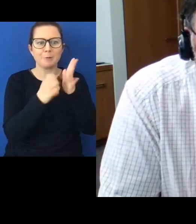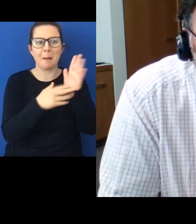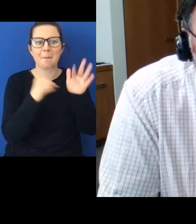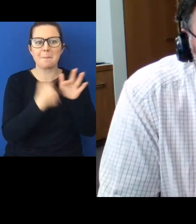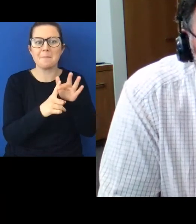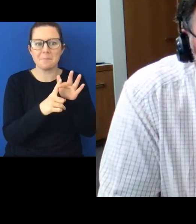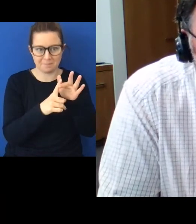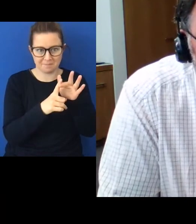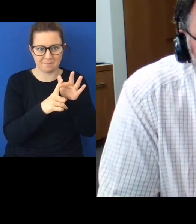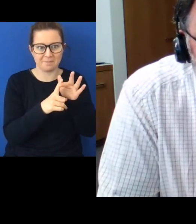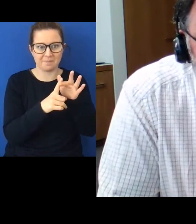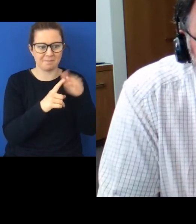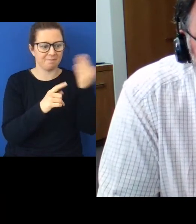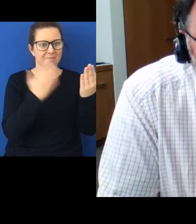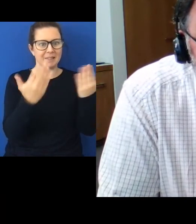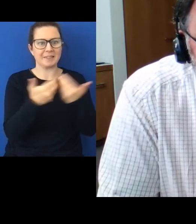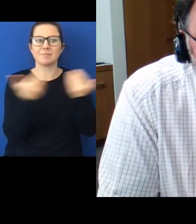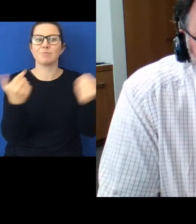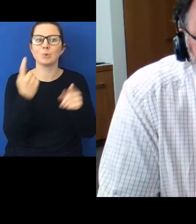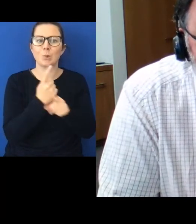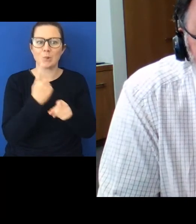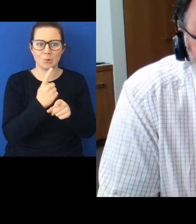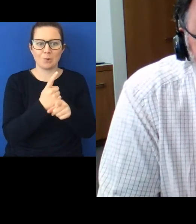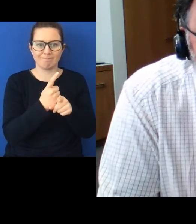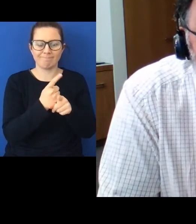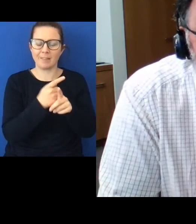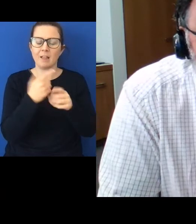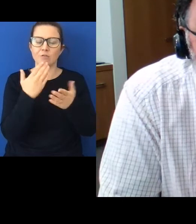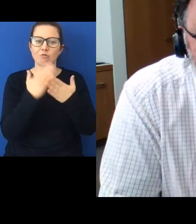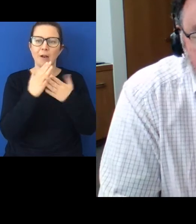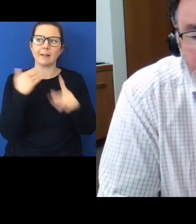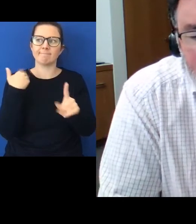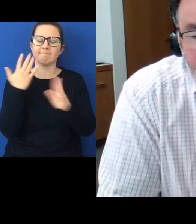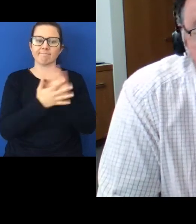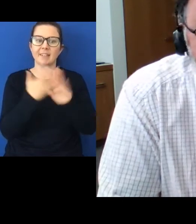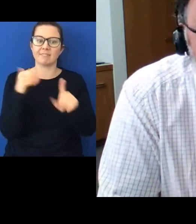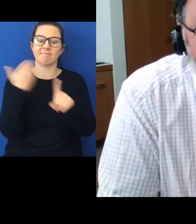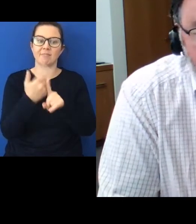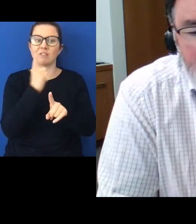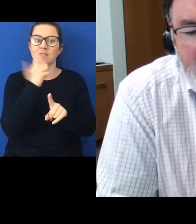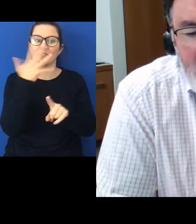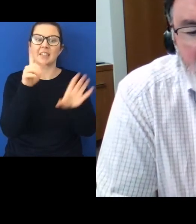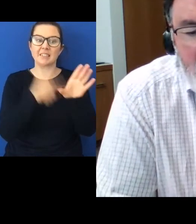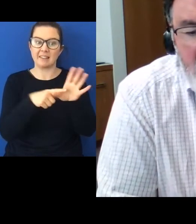the subject of extensive discussion, really, over the last 150 years, as you'd imagine.